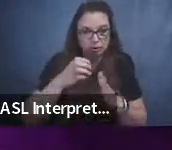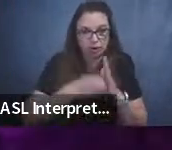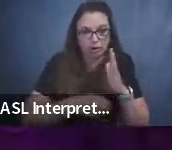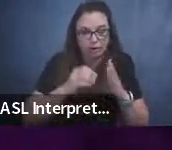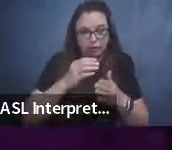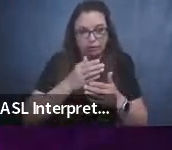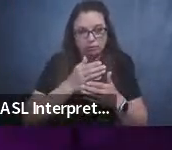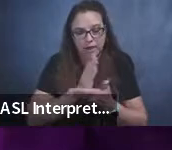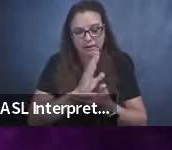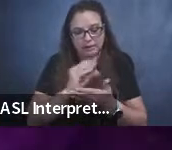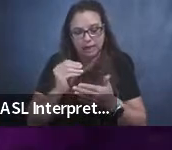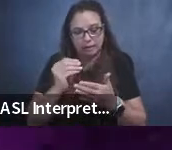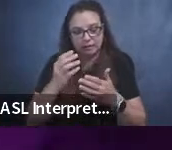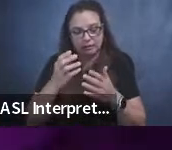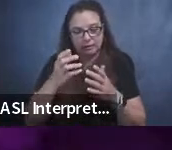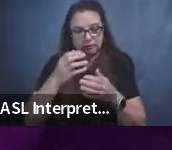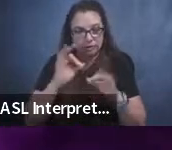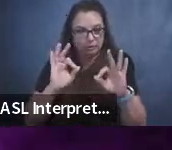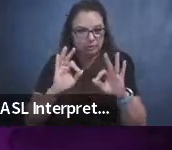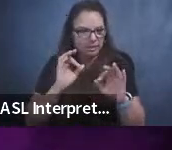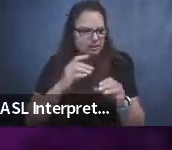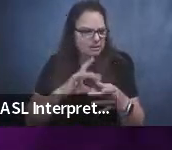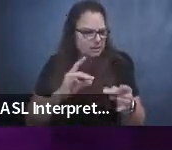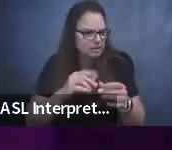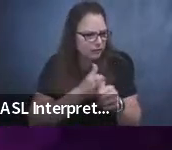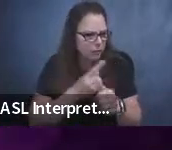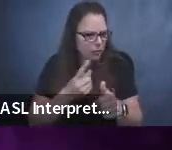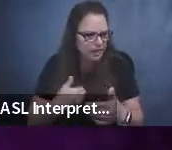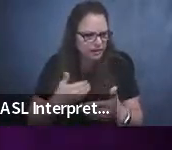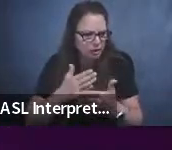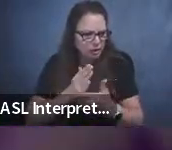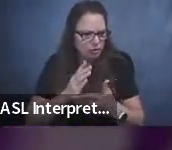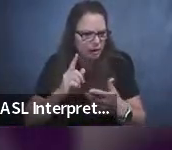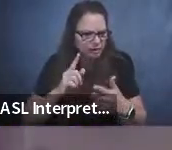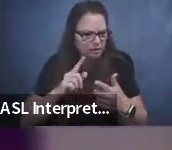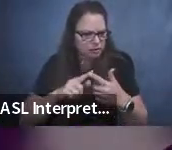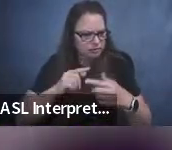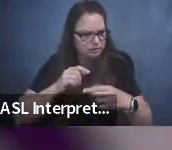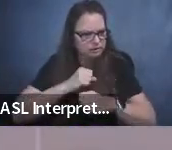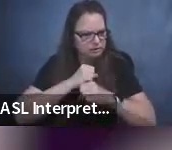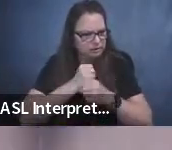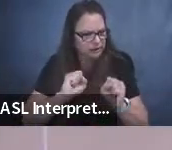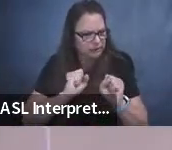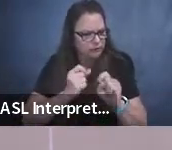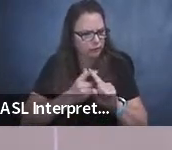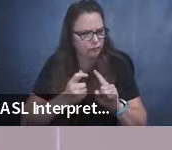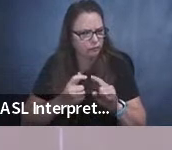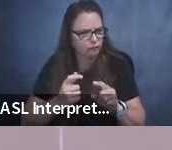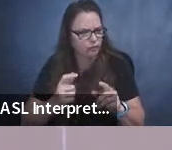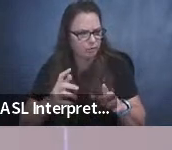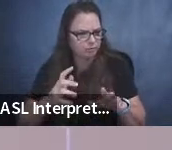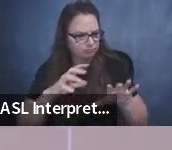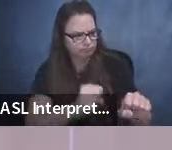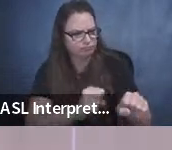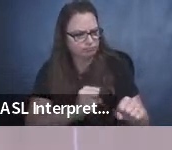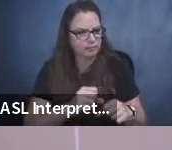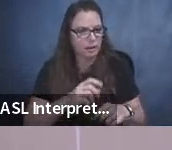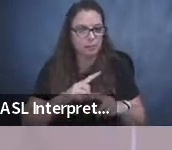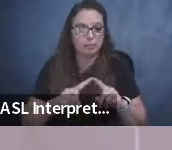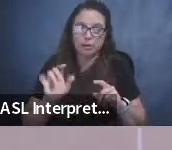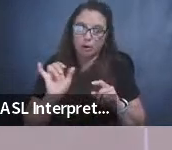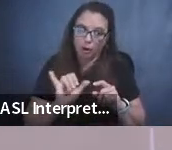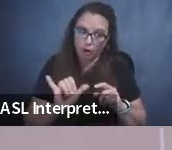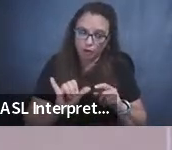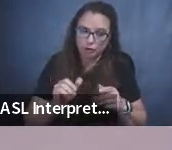everyone has the right to be secure against unreasonable search or seizure. But the Charter also allows those rights to be limited